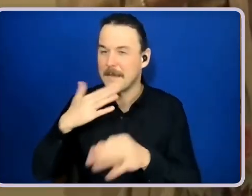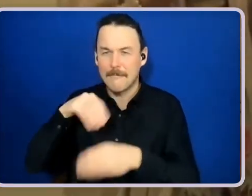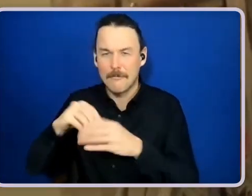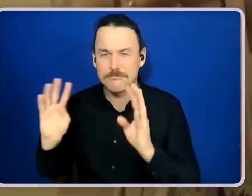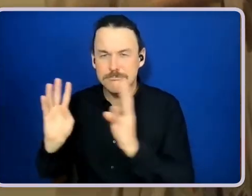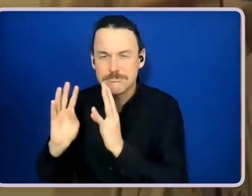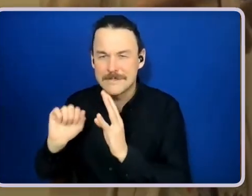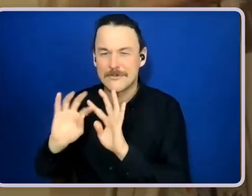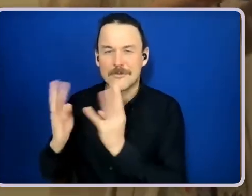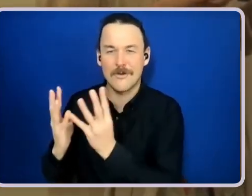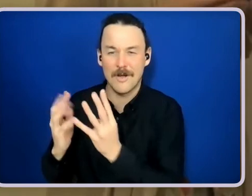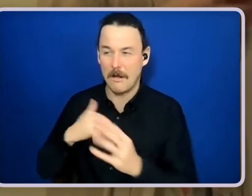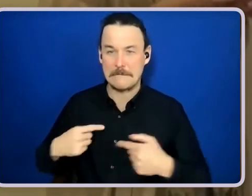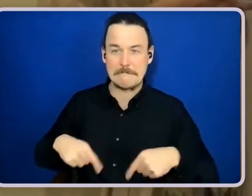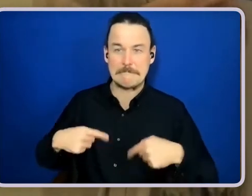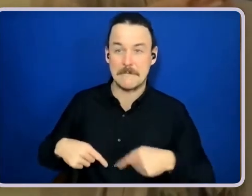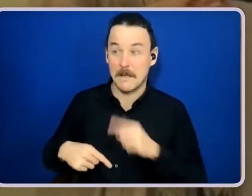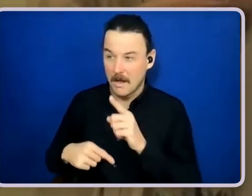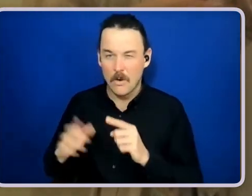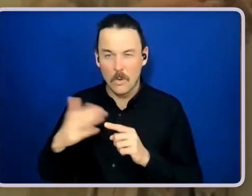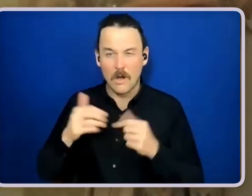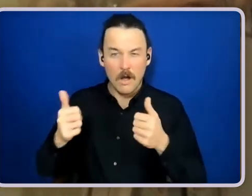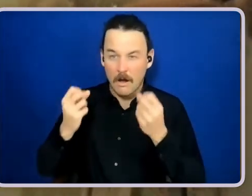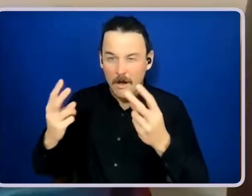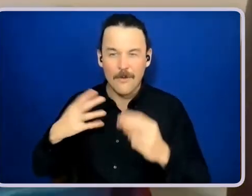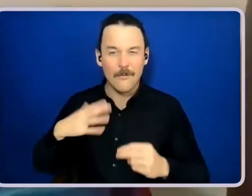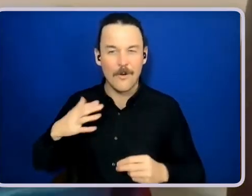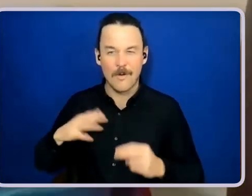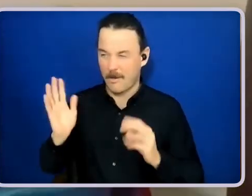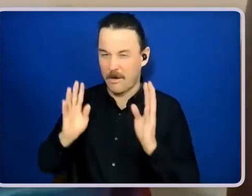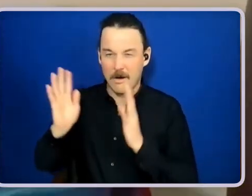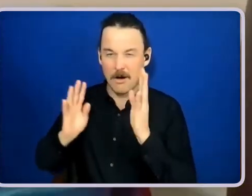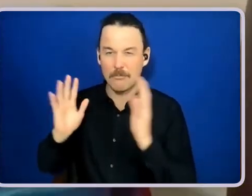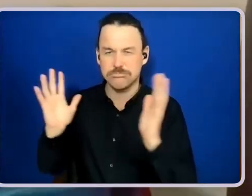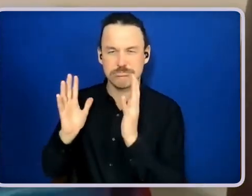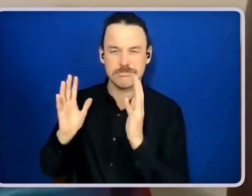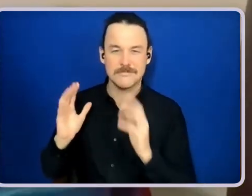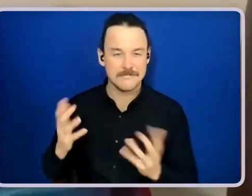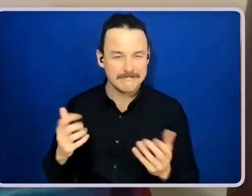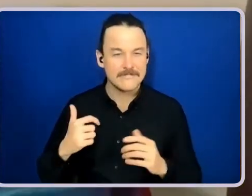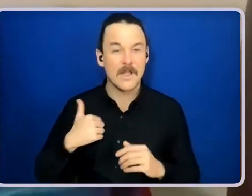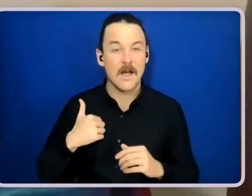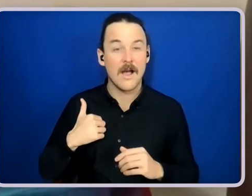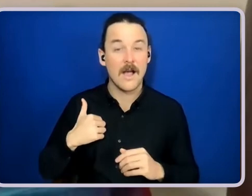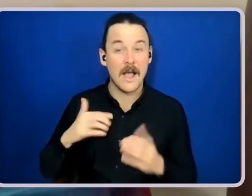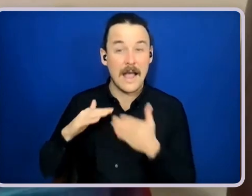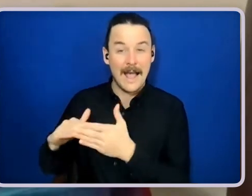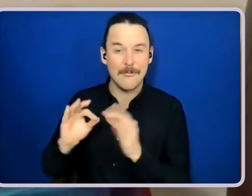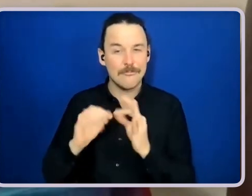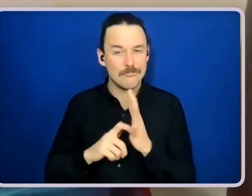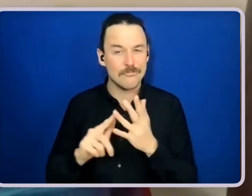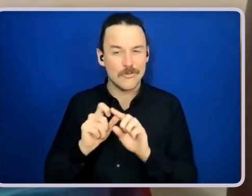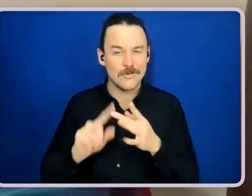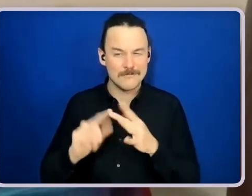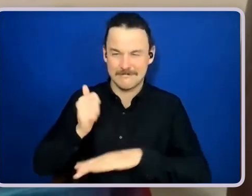positive. I helped Brodie form the circle, first of all by discussing